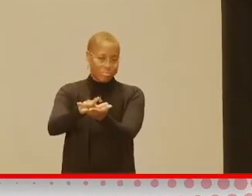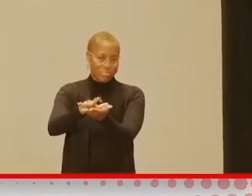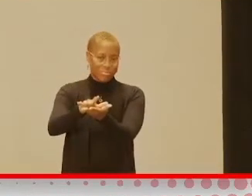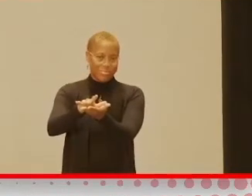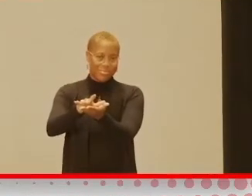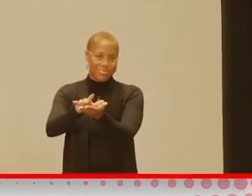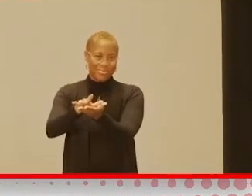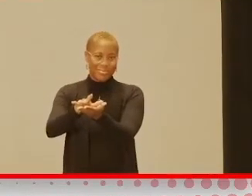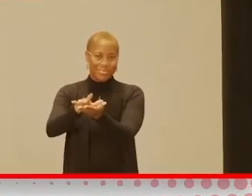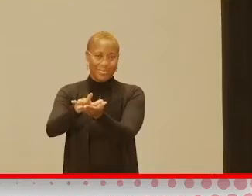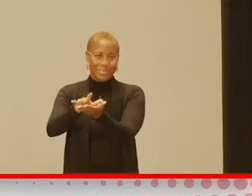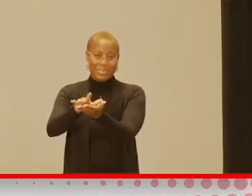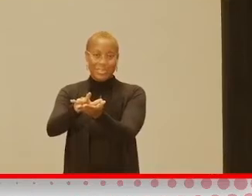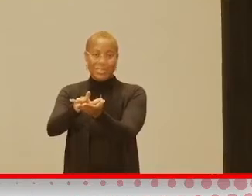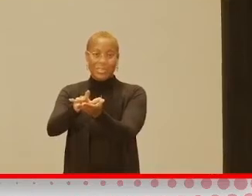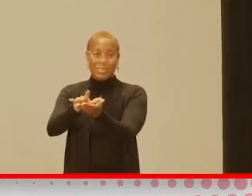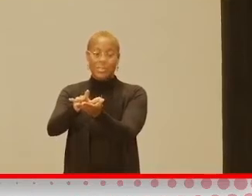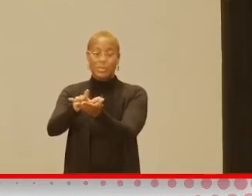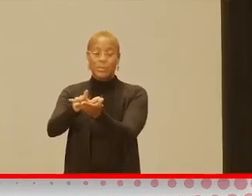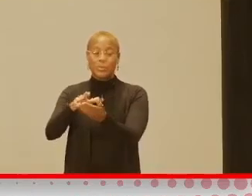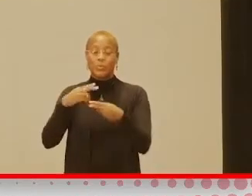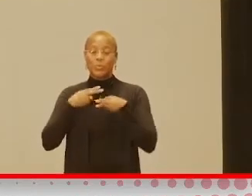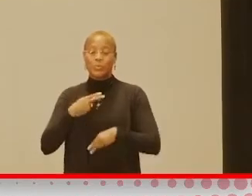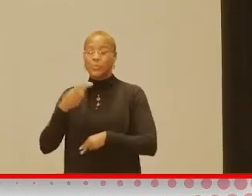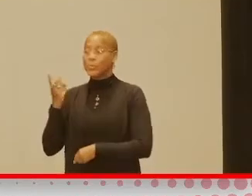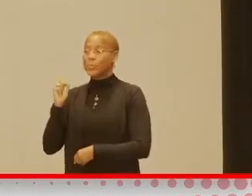The stewardess comes in and says,